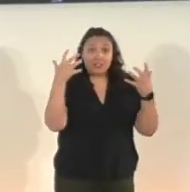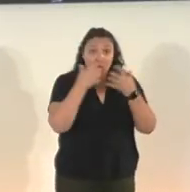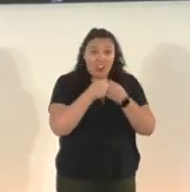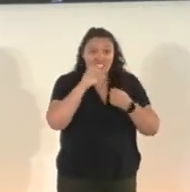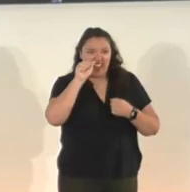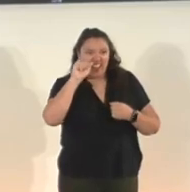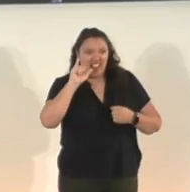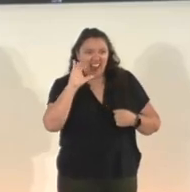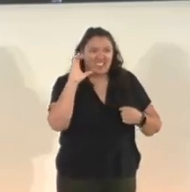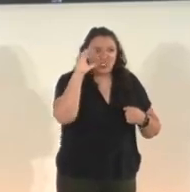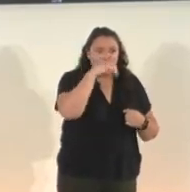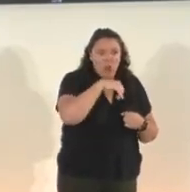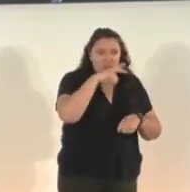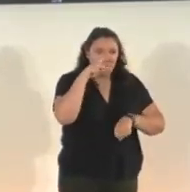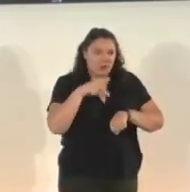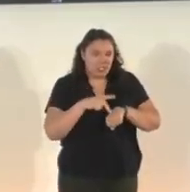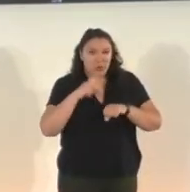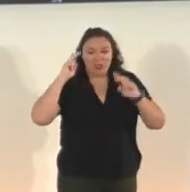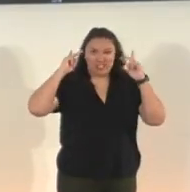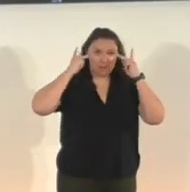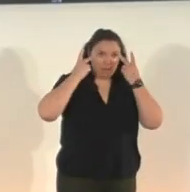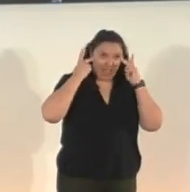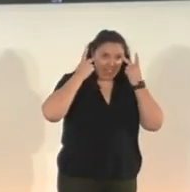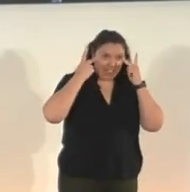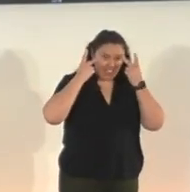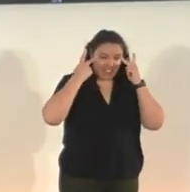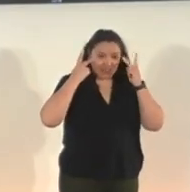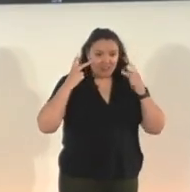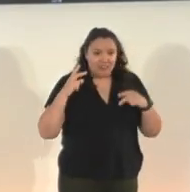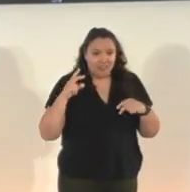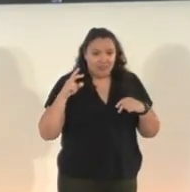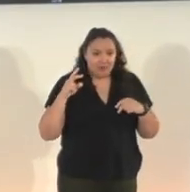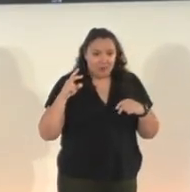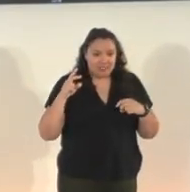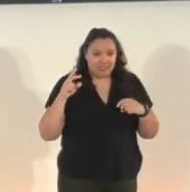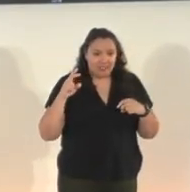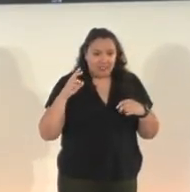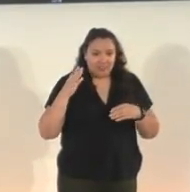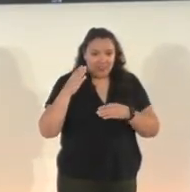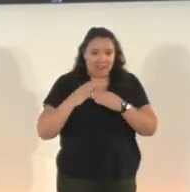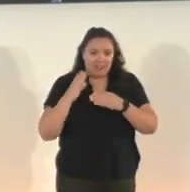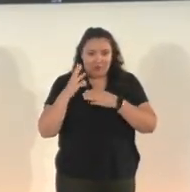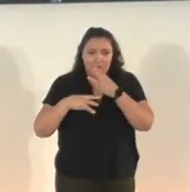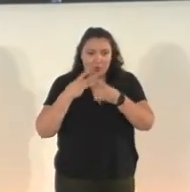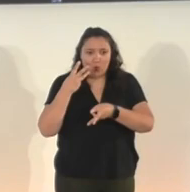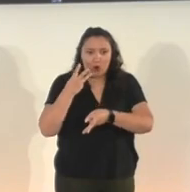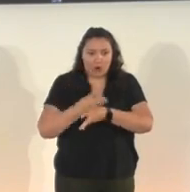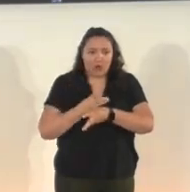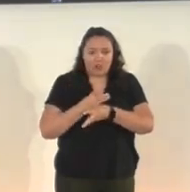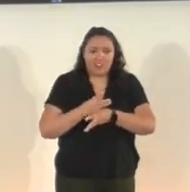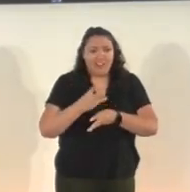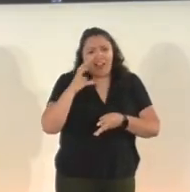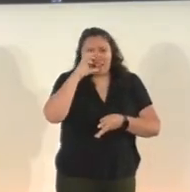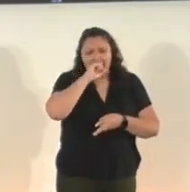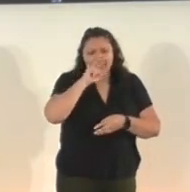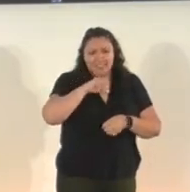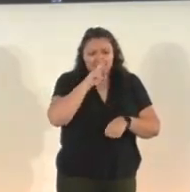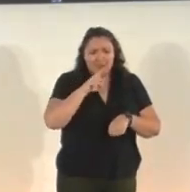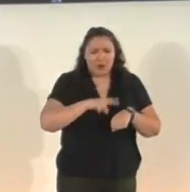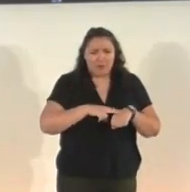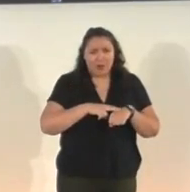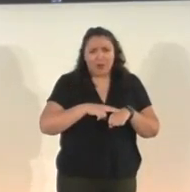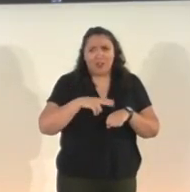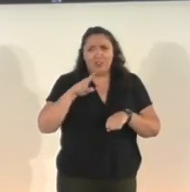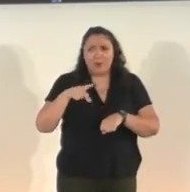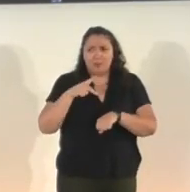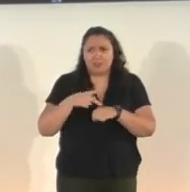the principal is in a total panic, Gleg thinks it's the end of the world. Well, I guess that's normal. The Prismi keeps adapting new powers.